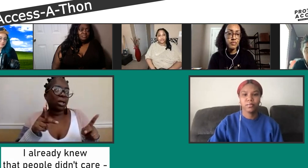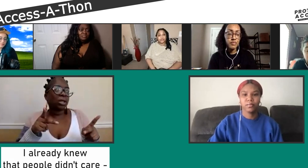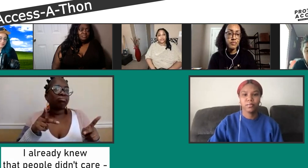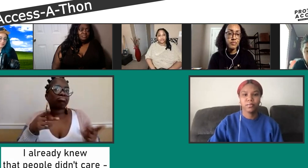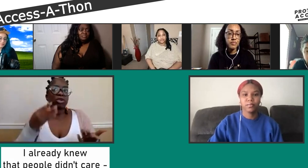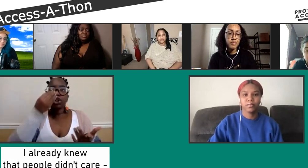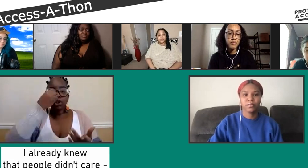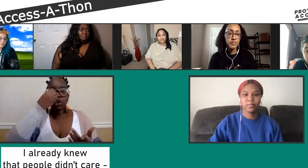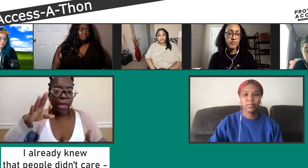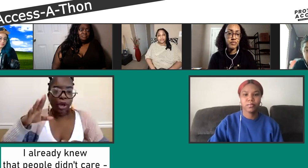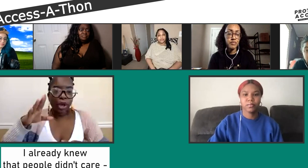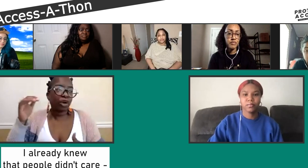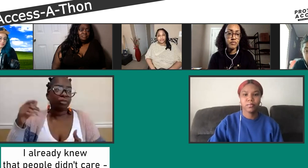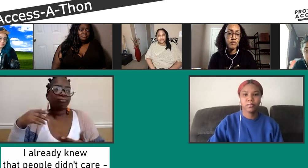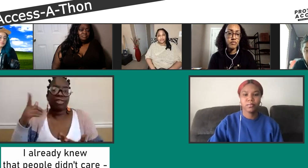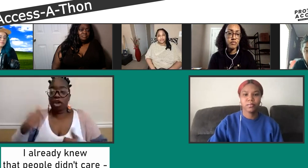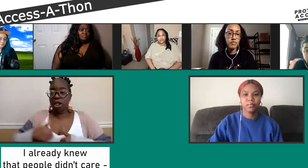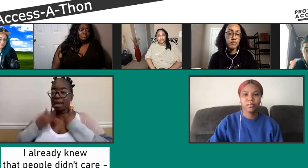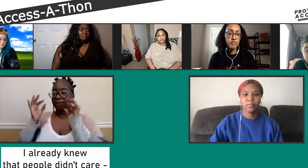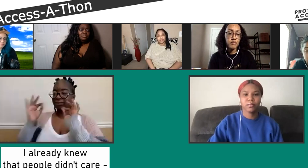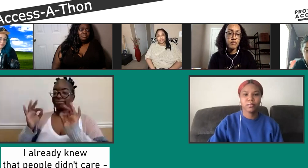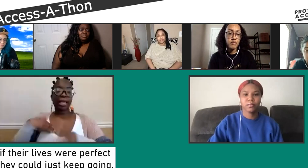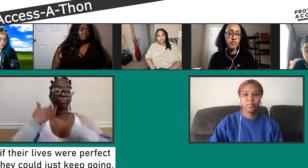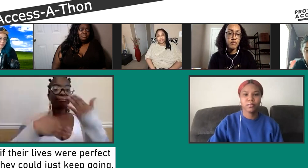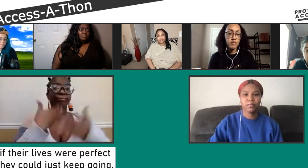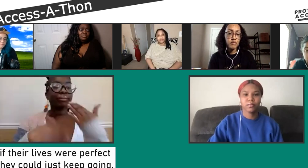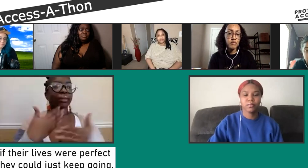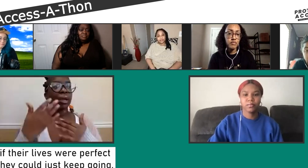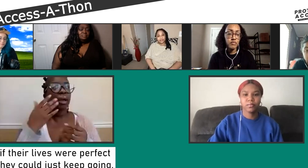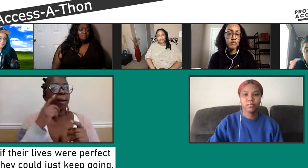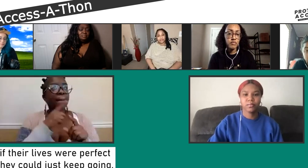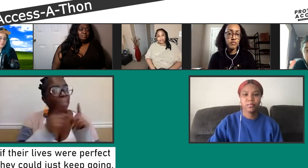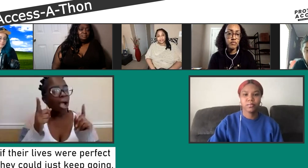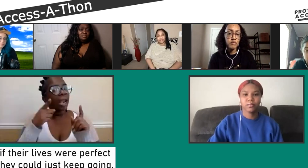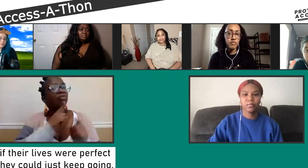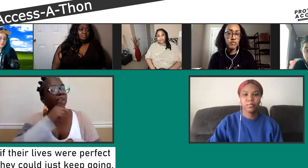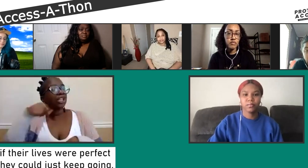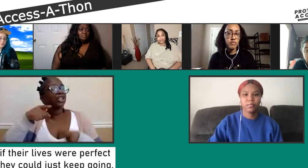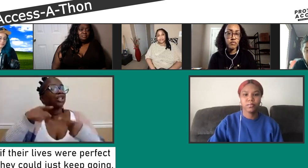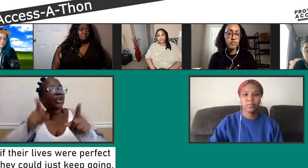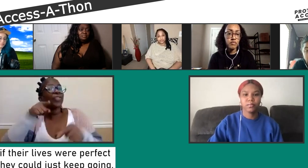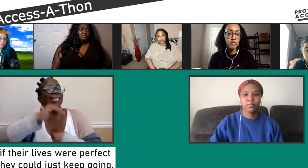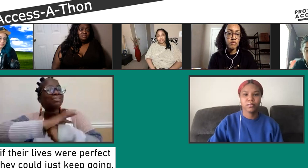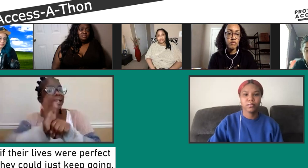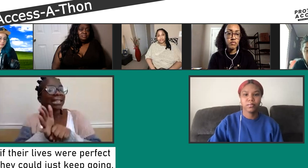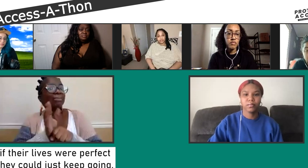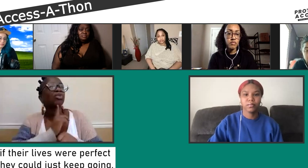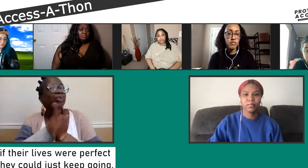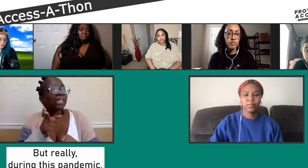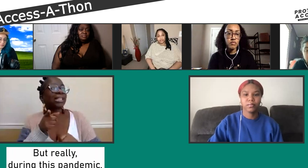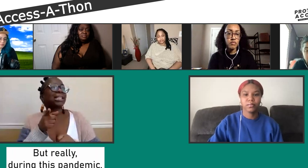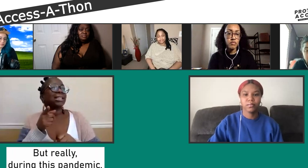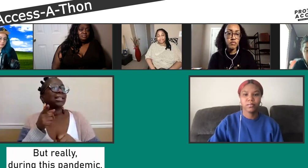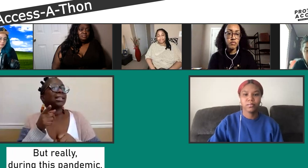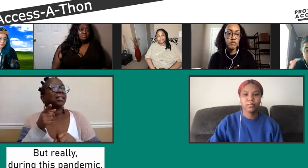that people just don't care in general. If their life is perfect, they'll just go on and on by just living their